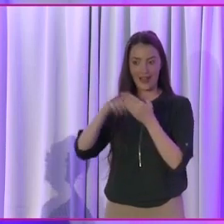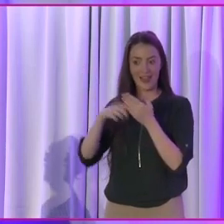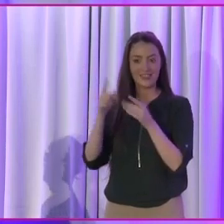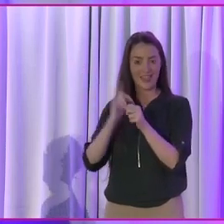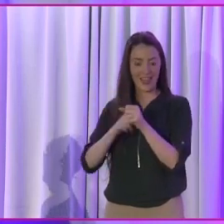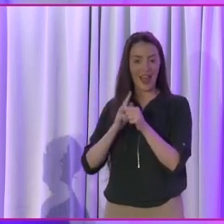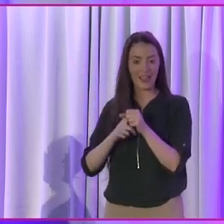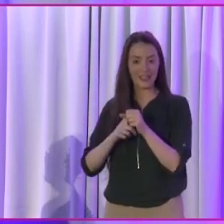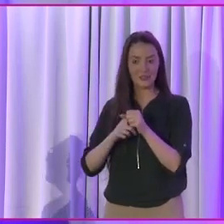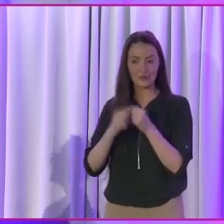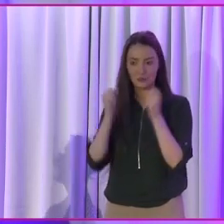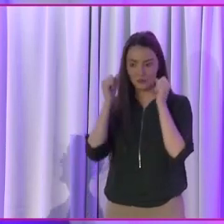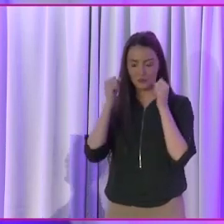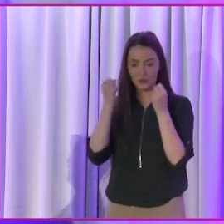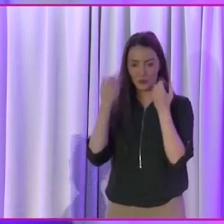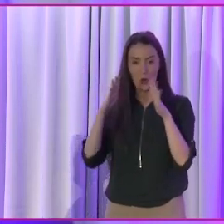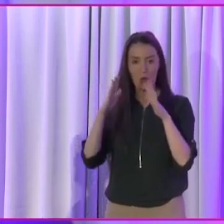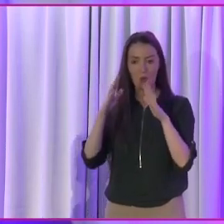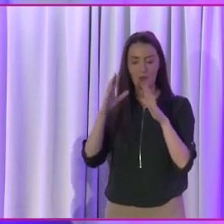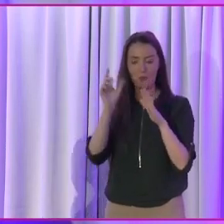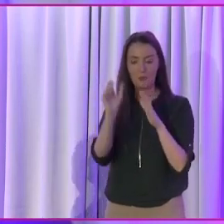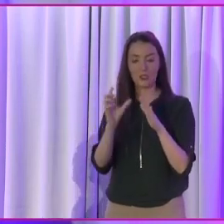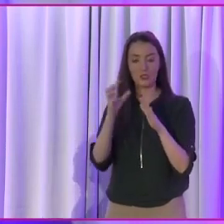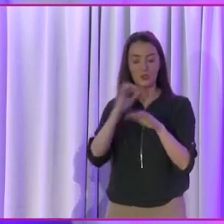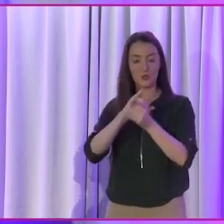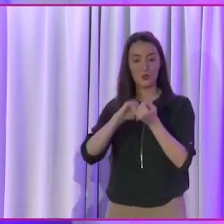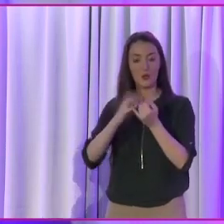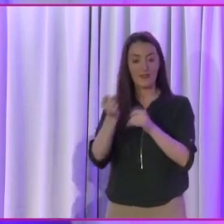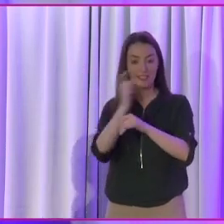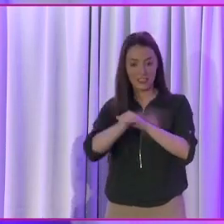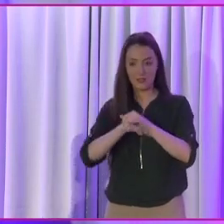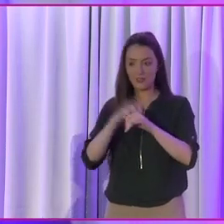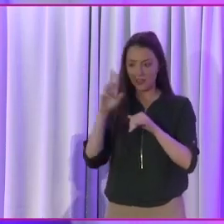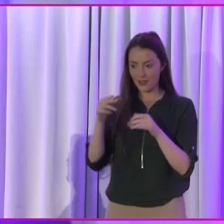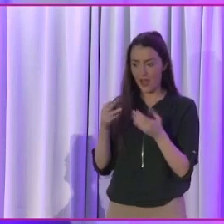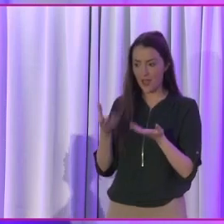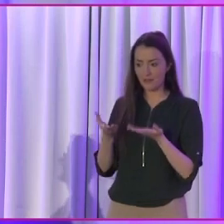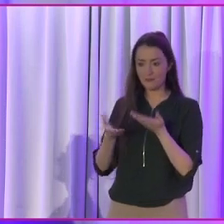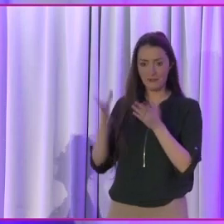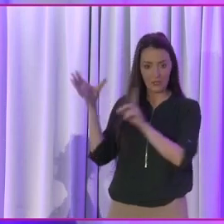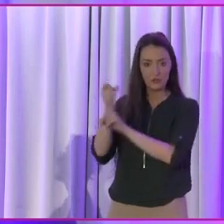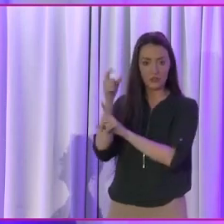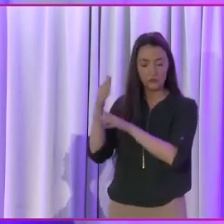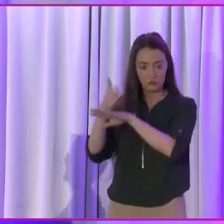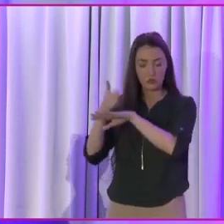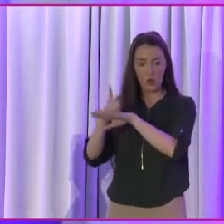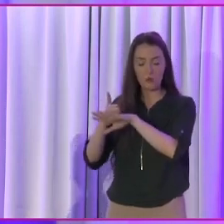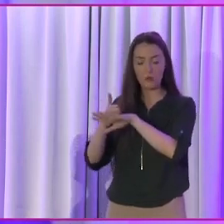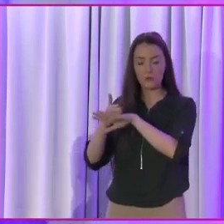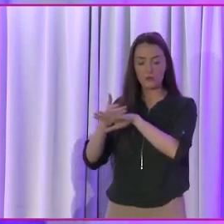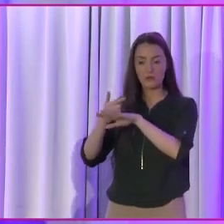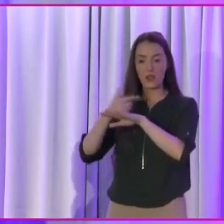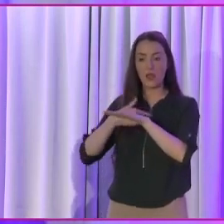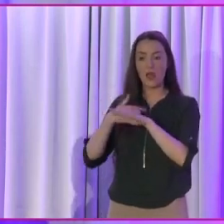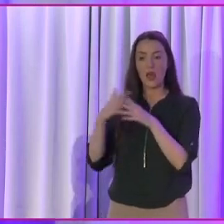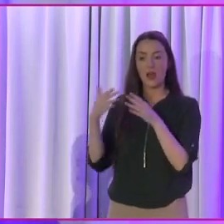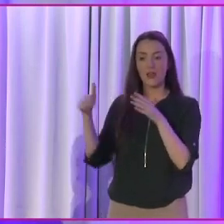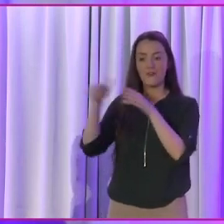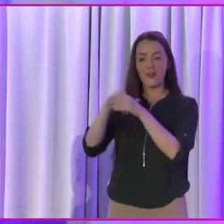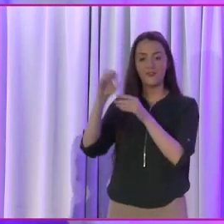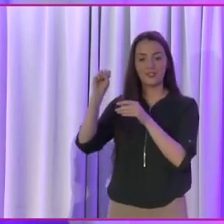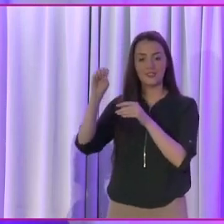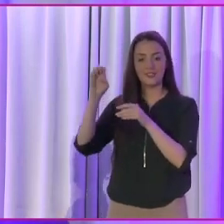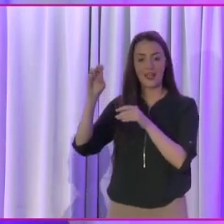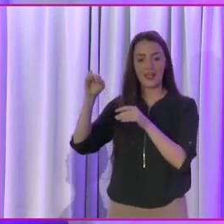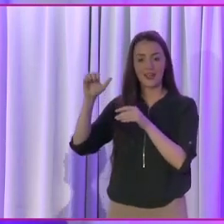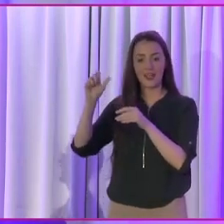disability can actually do the job of a politician in the front line. Then I ran for the Senate in 2011 and